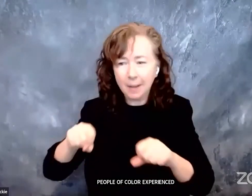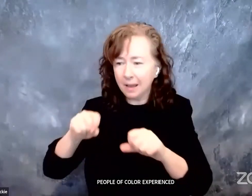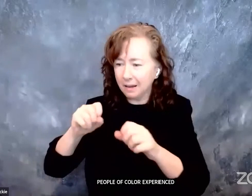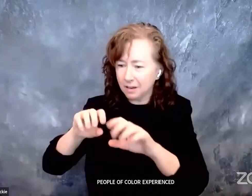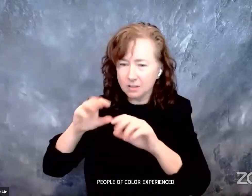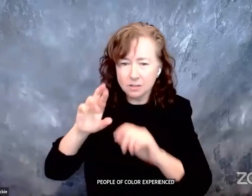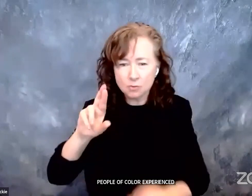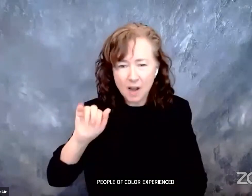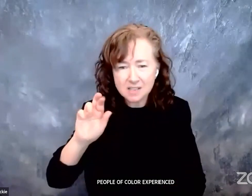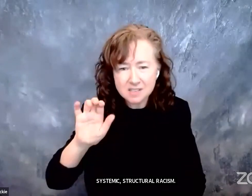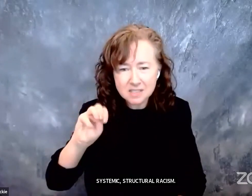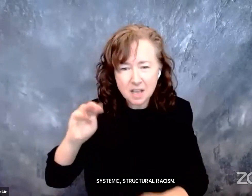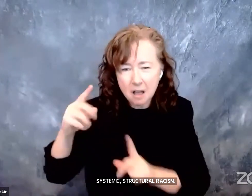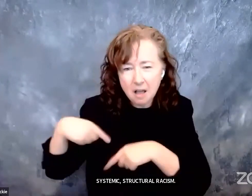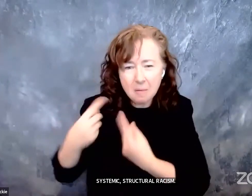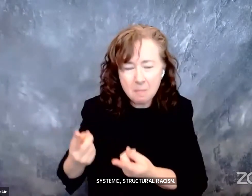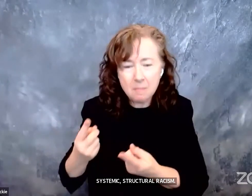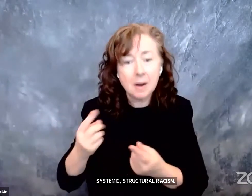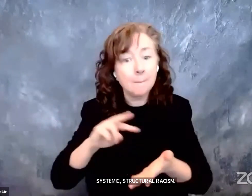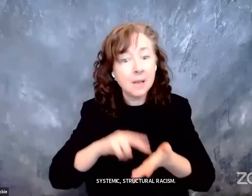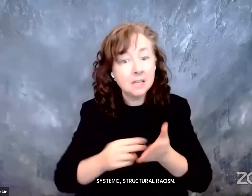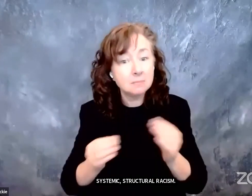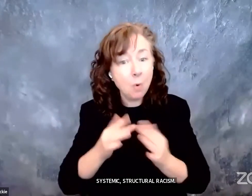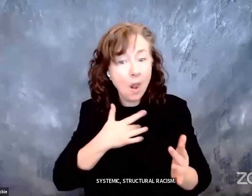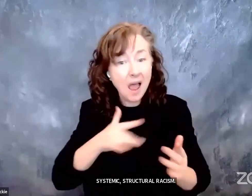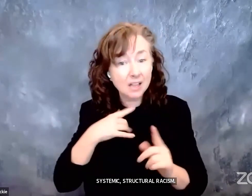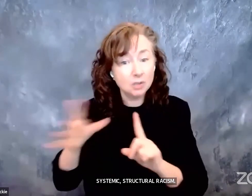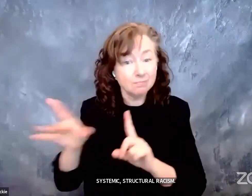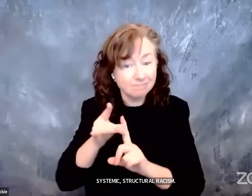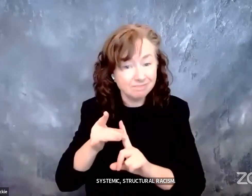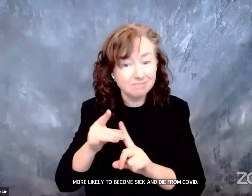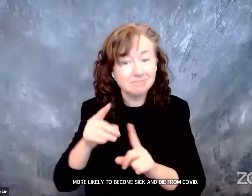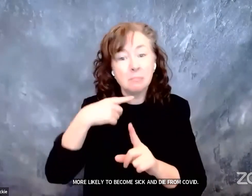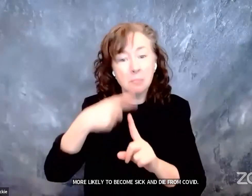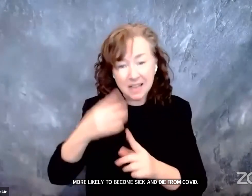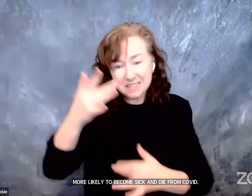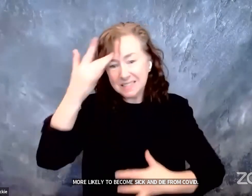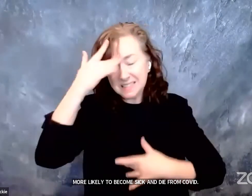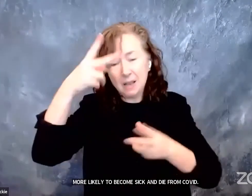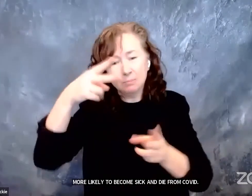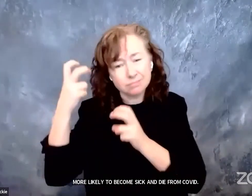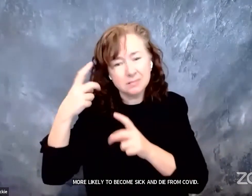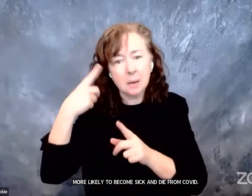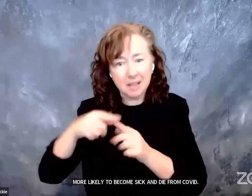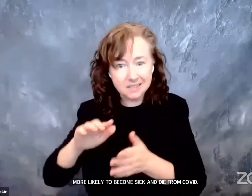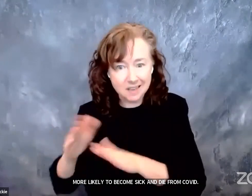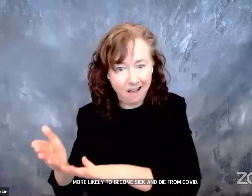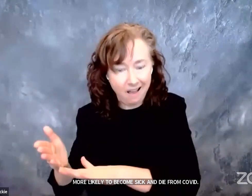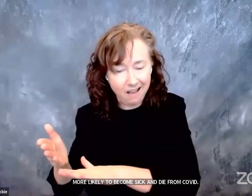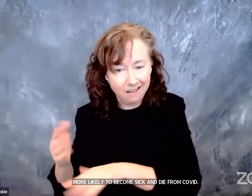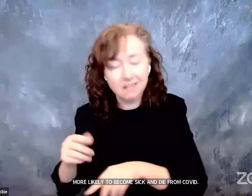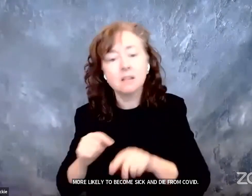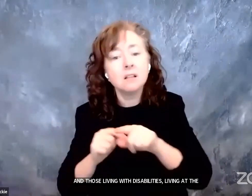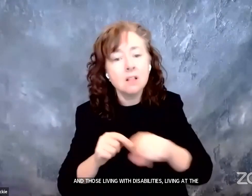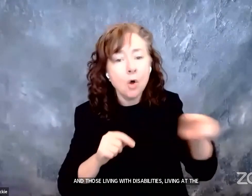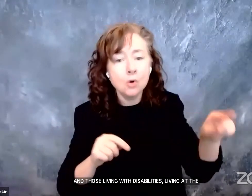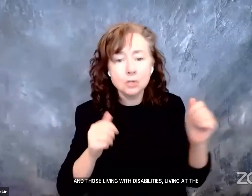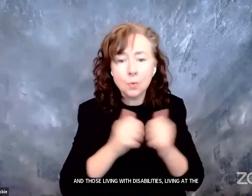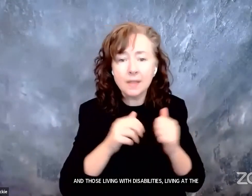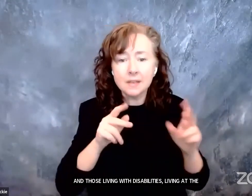more likely to become sick and die from COVID. And those living with disabilities and living at the margins of our economy,